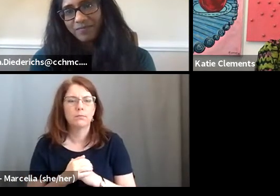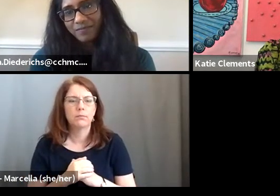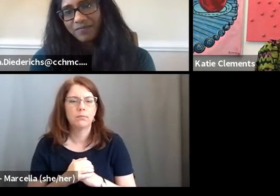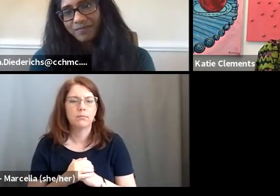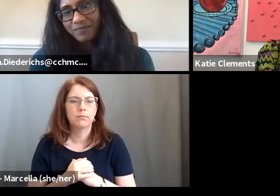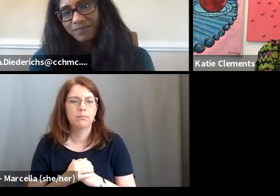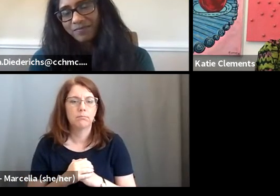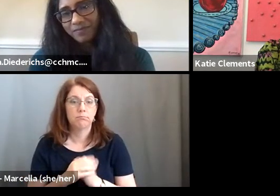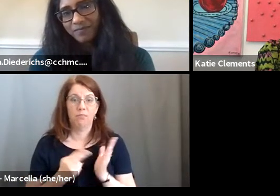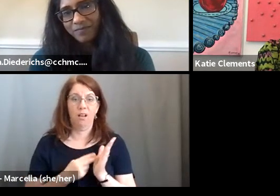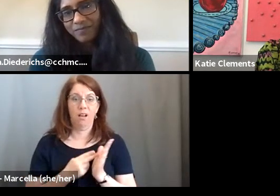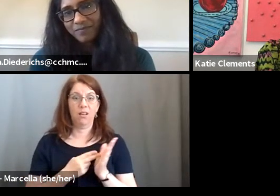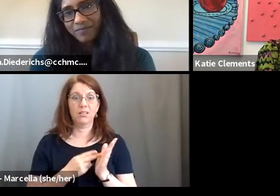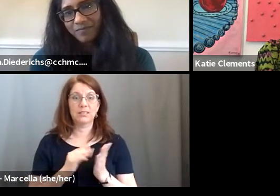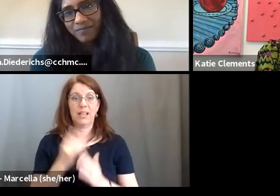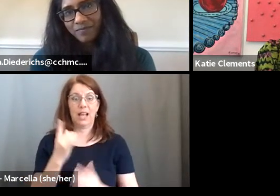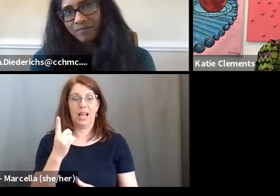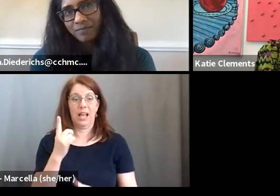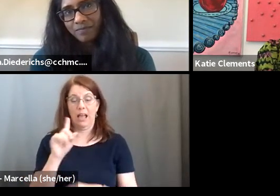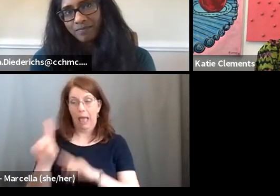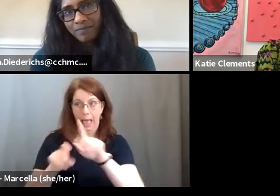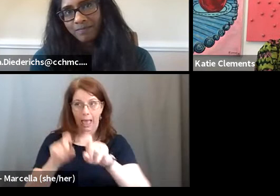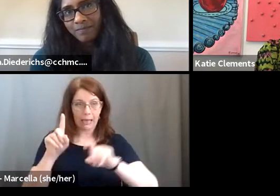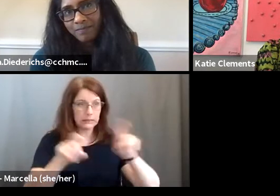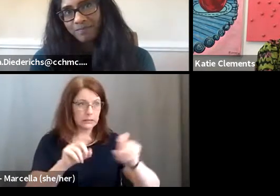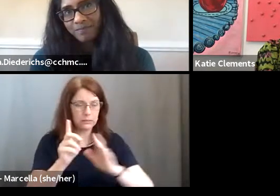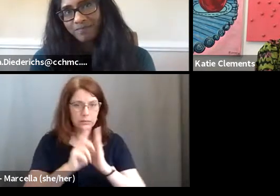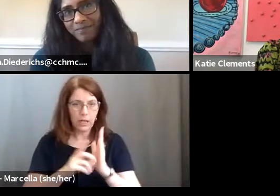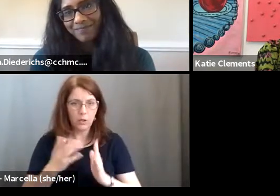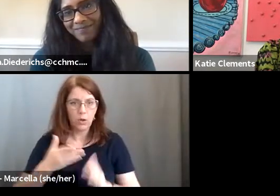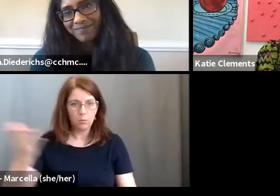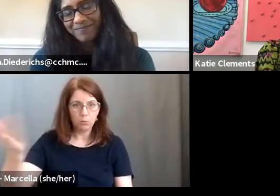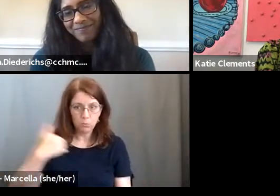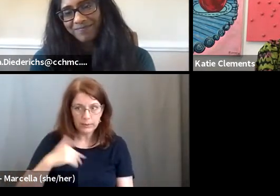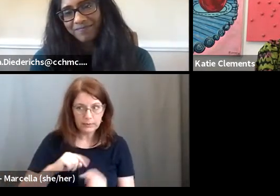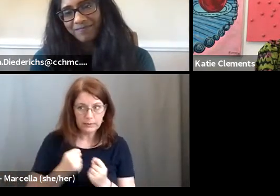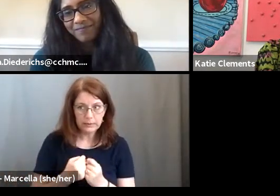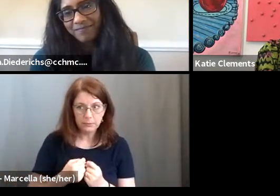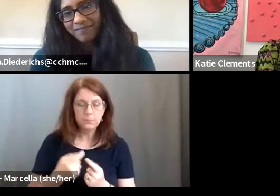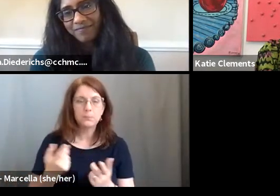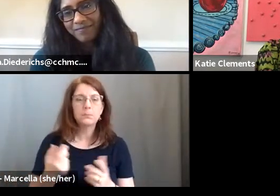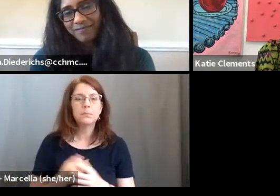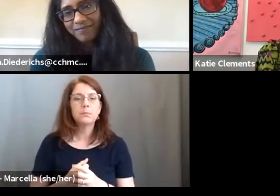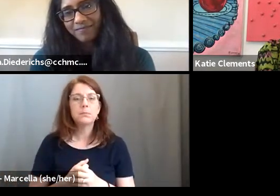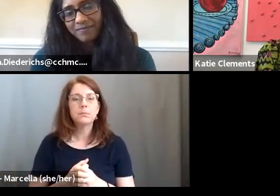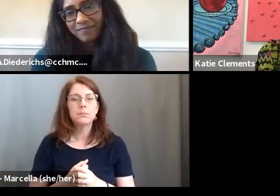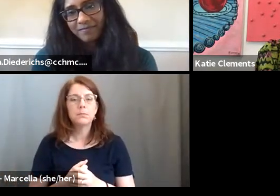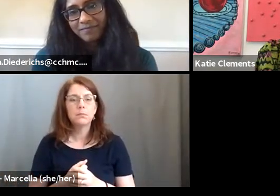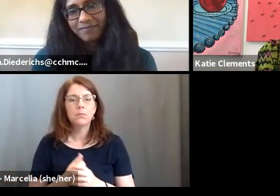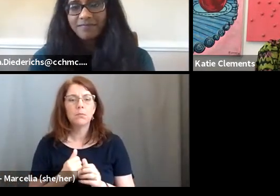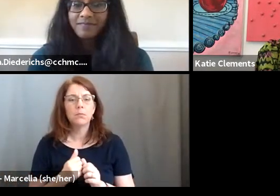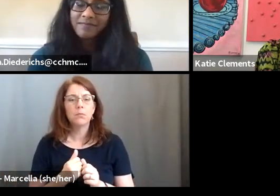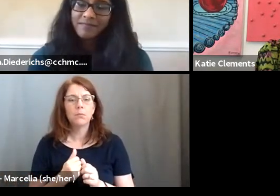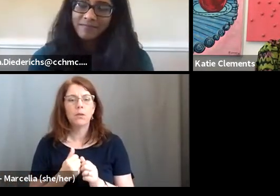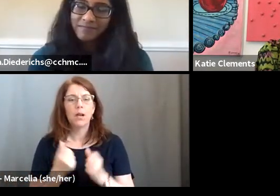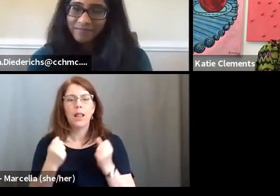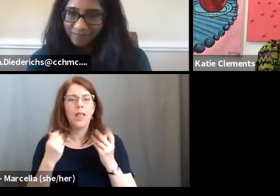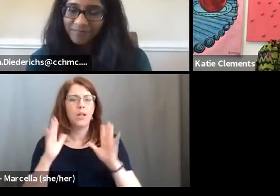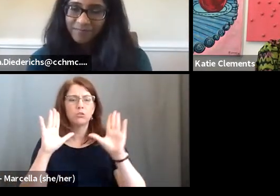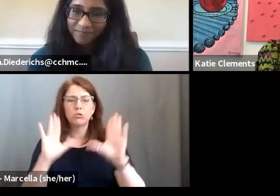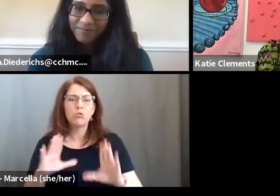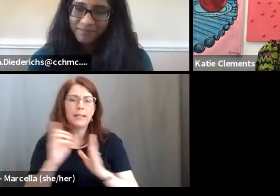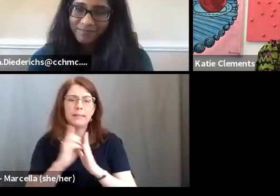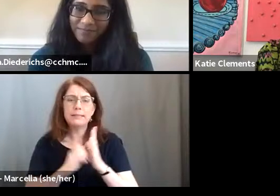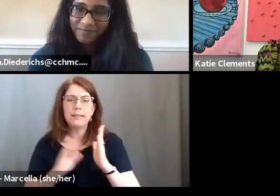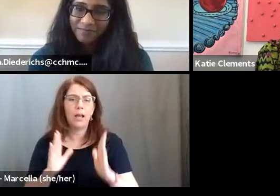And I mean, that's honestly, that's one of the things I ask when I interview designers, uh, when I bring new team members on, because, you know, it's everybody, you know, there's a there's a ton of great designers,